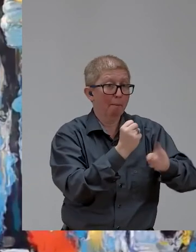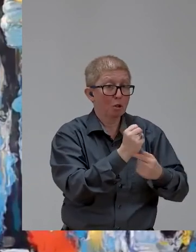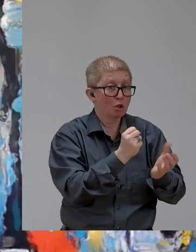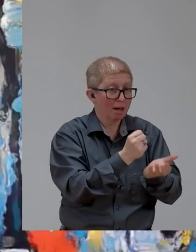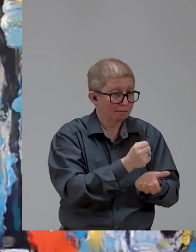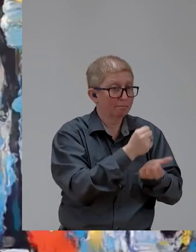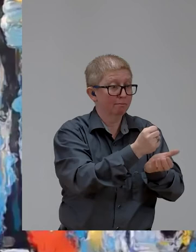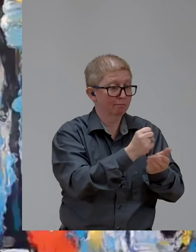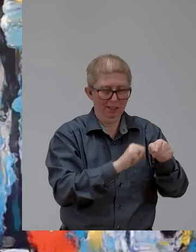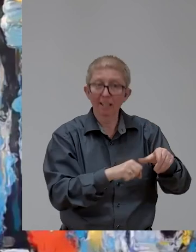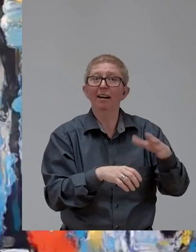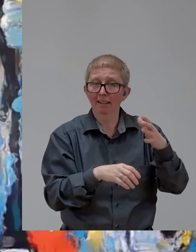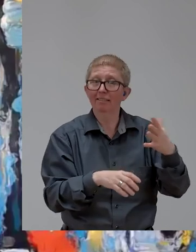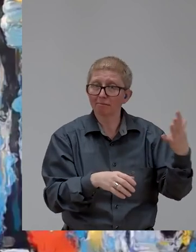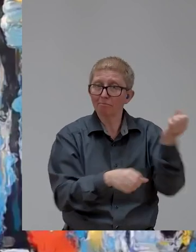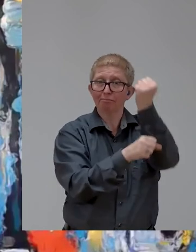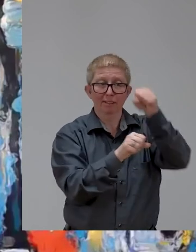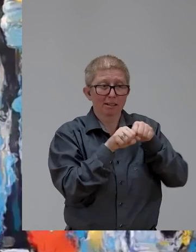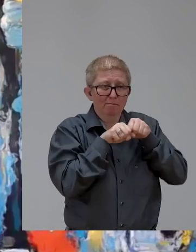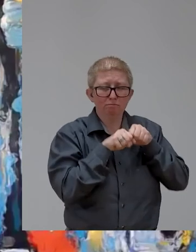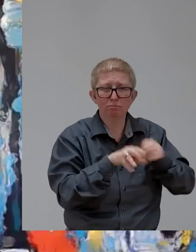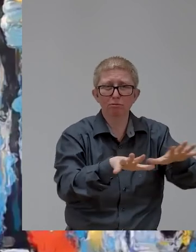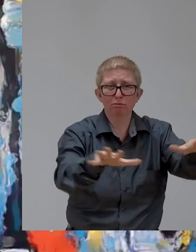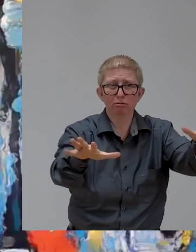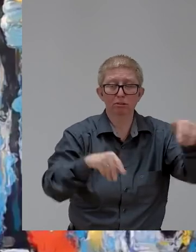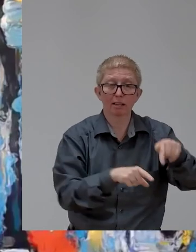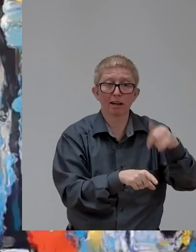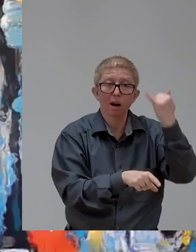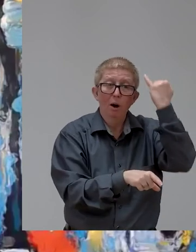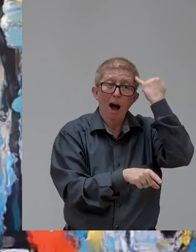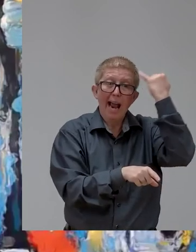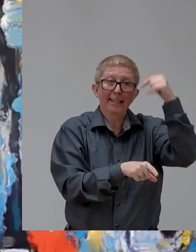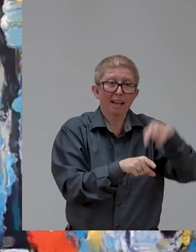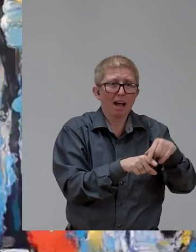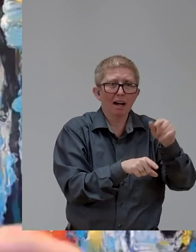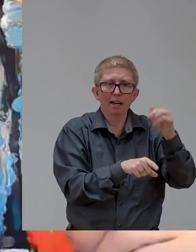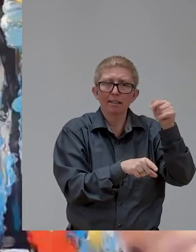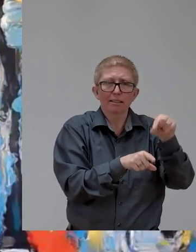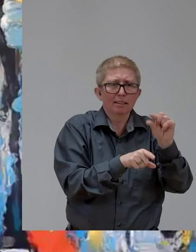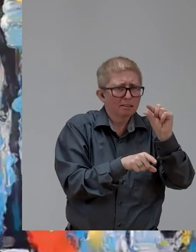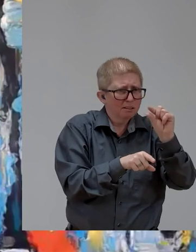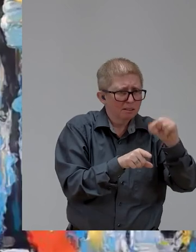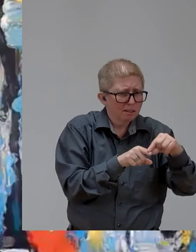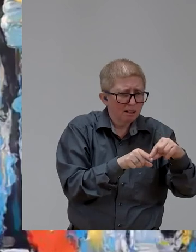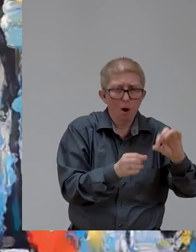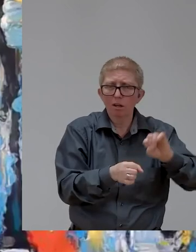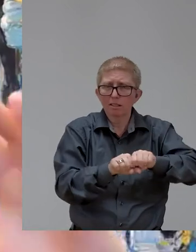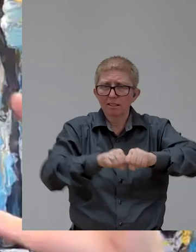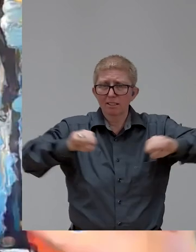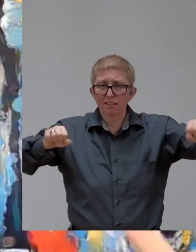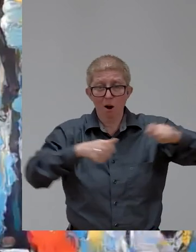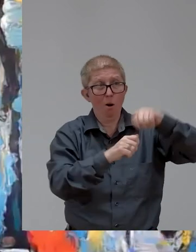can tell you that that rope, that investment in a rope, in a way, is what brought the Access Israel webinars,